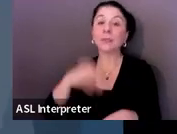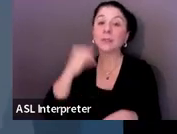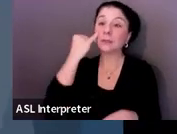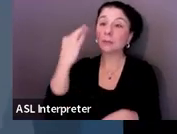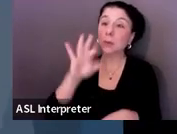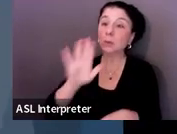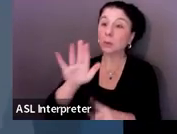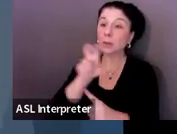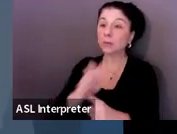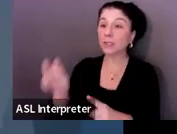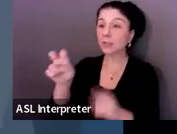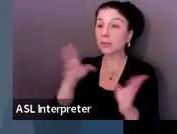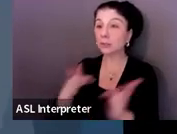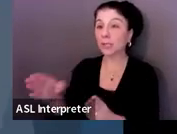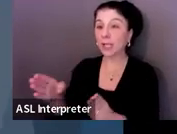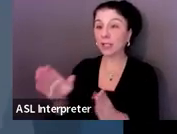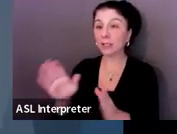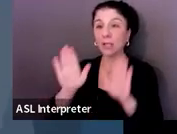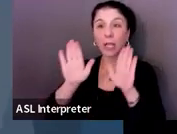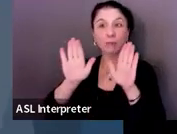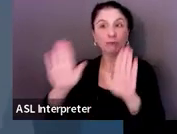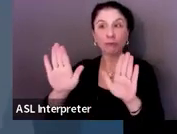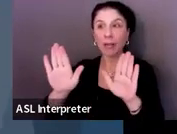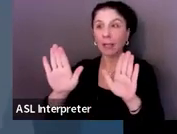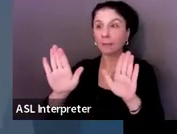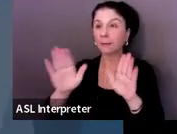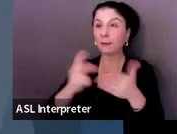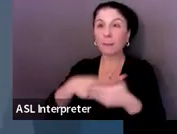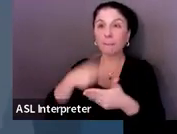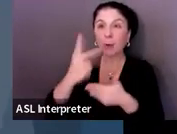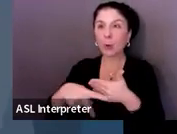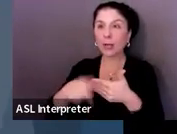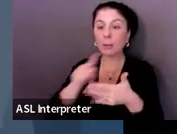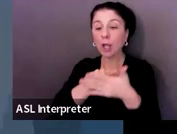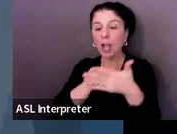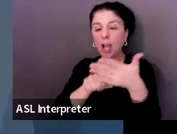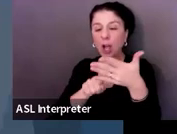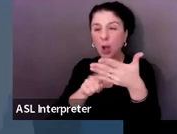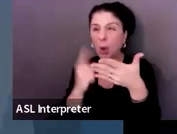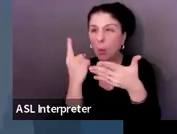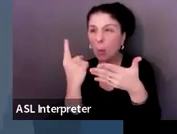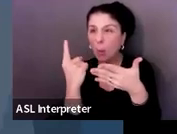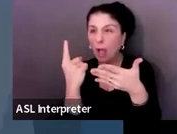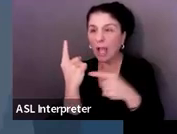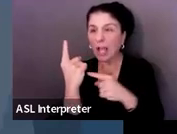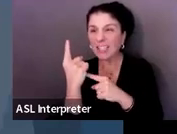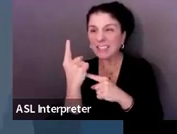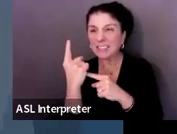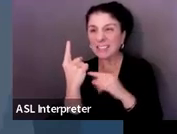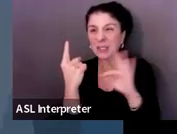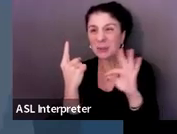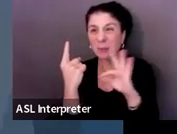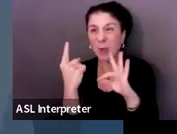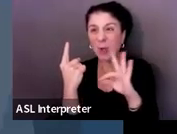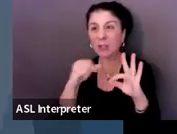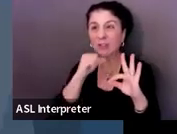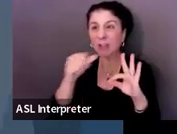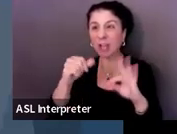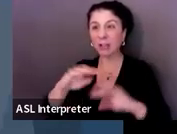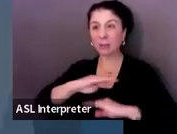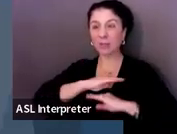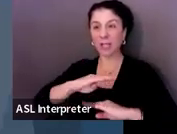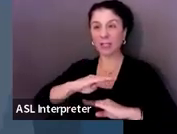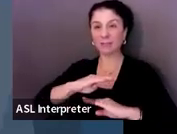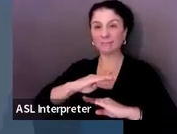has exceptionally good programming throughout, and then there's one piece that is not compliant, that whole transition plan in the eyes of